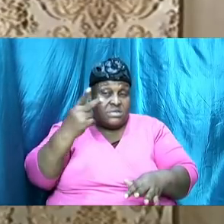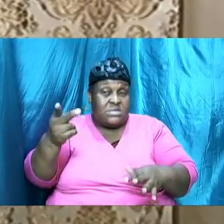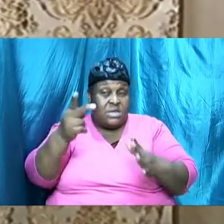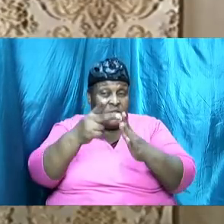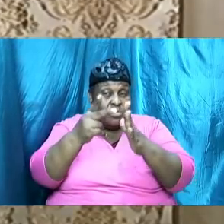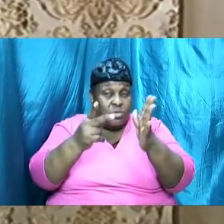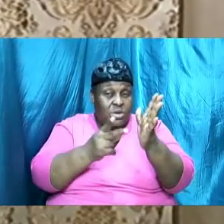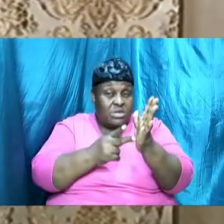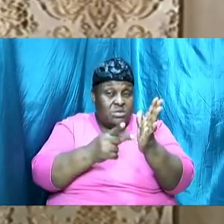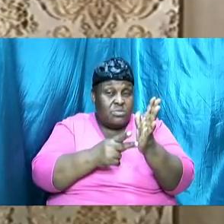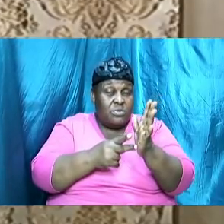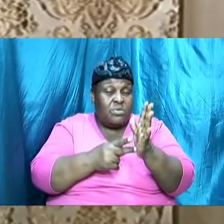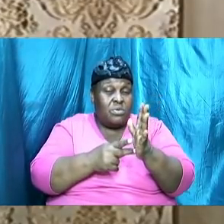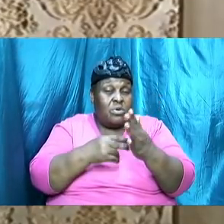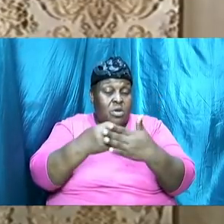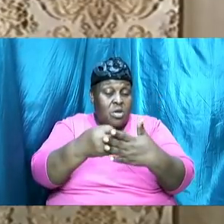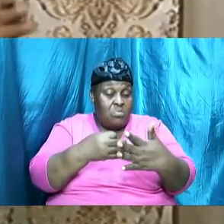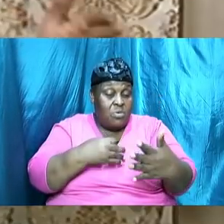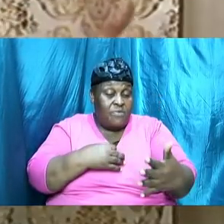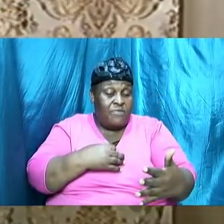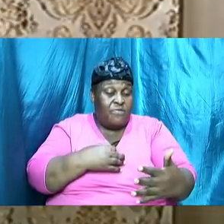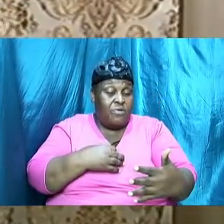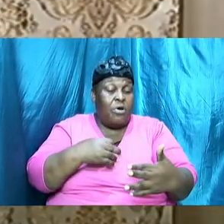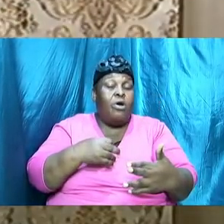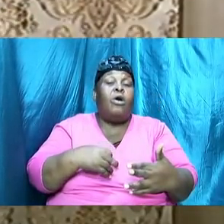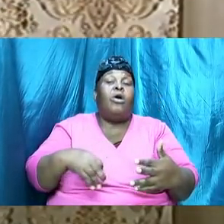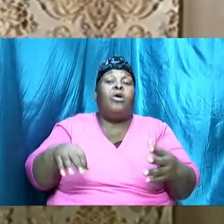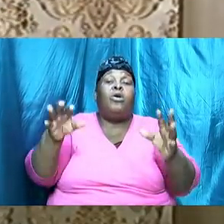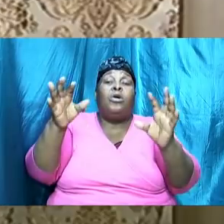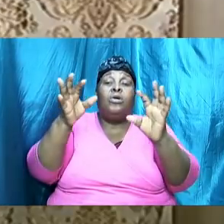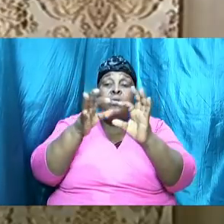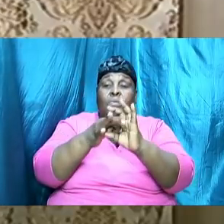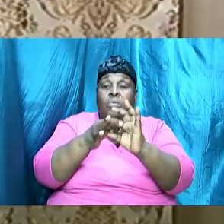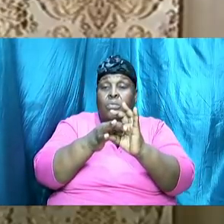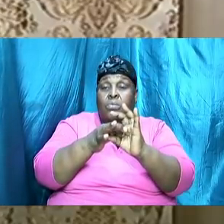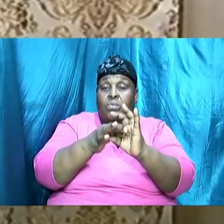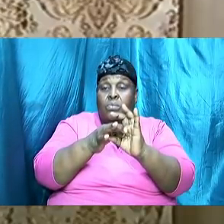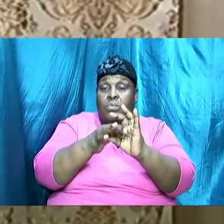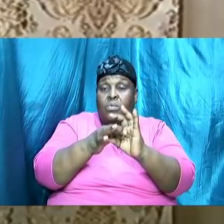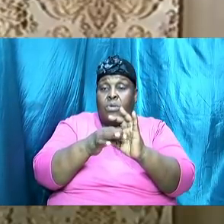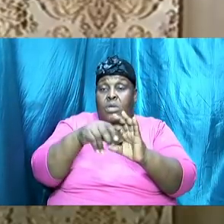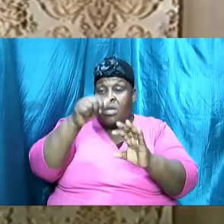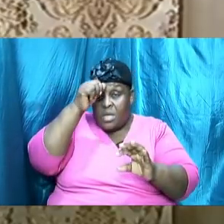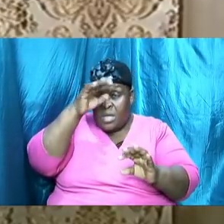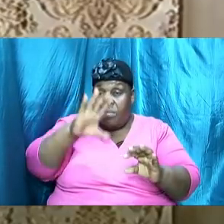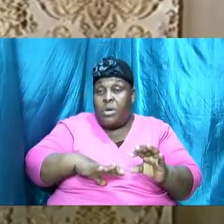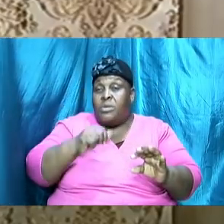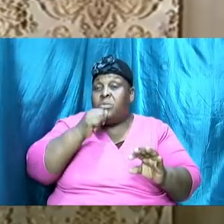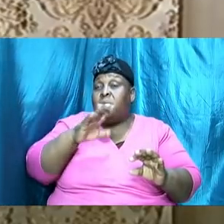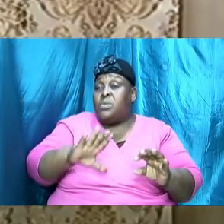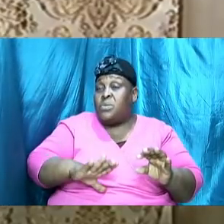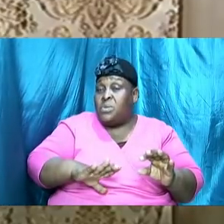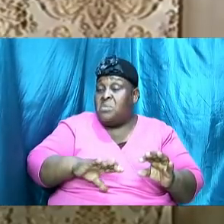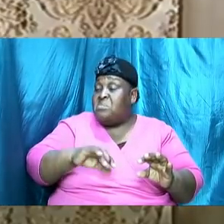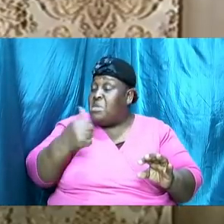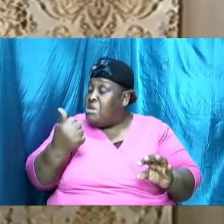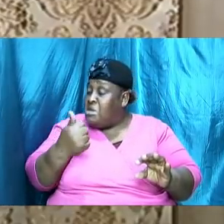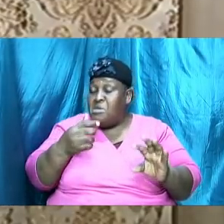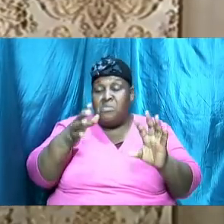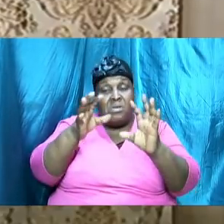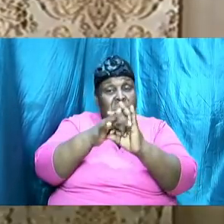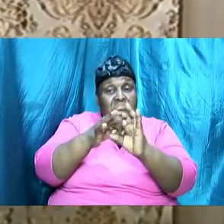here that before a relationship sideways a man and a woman any relationship